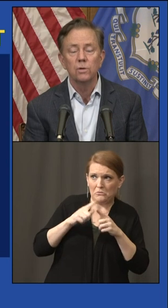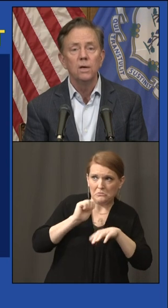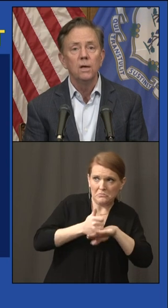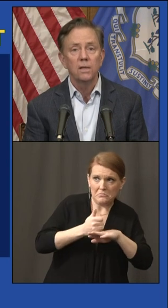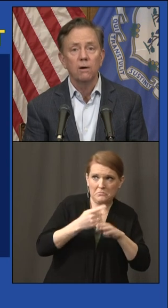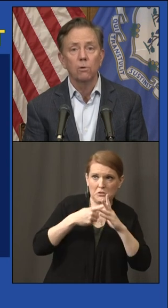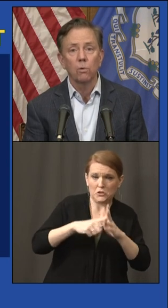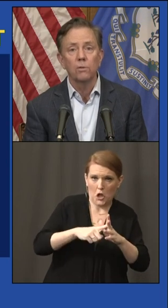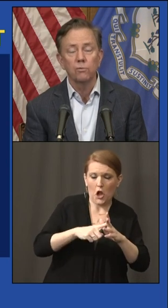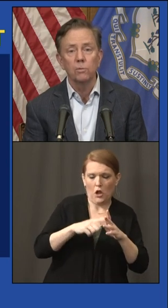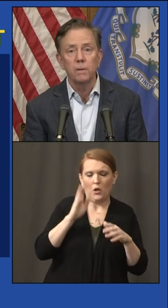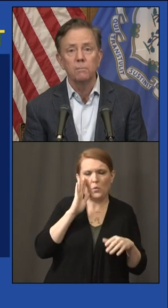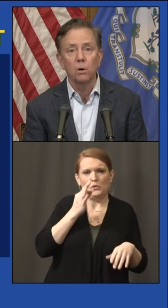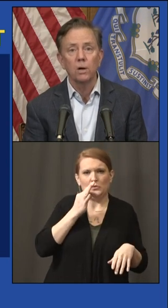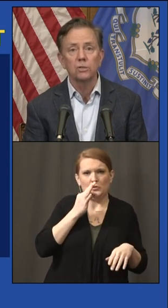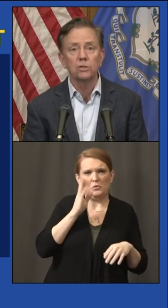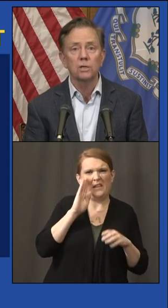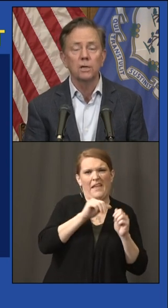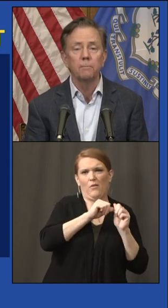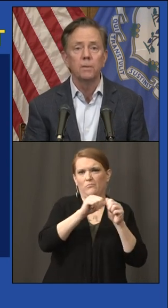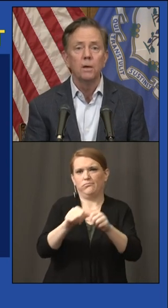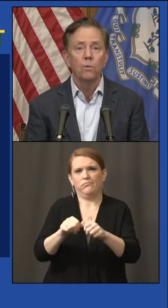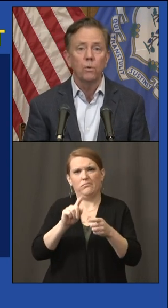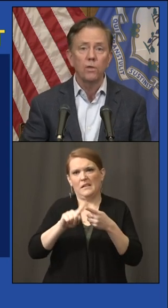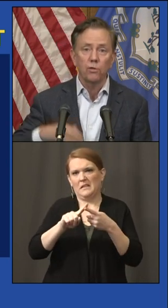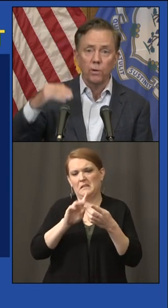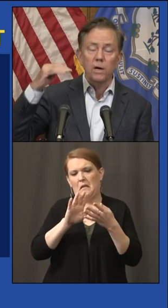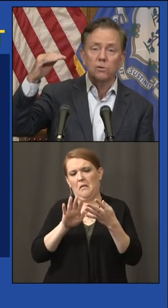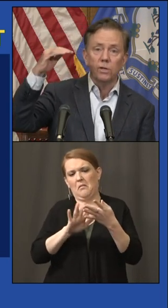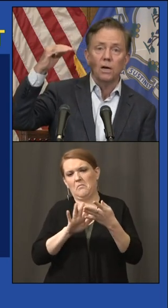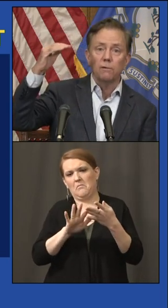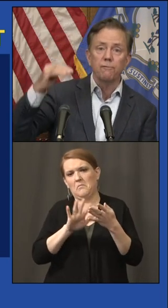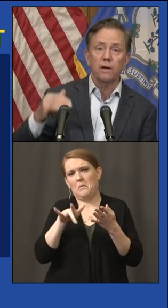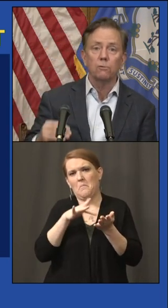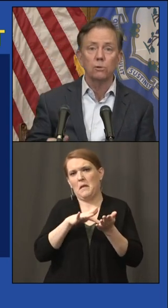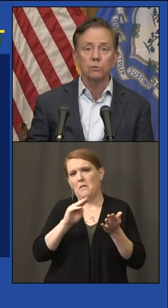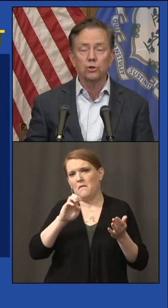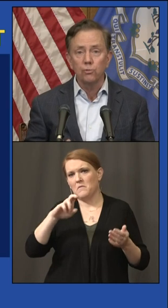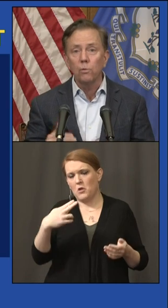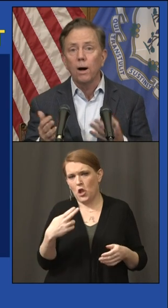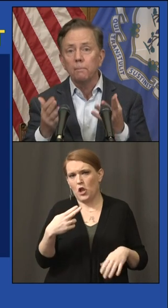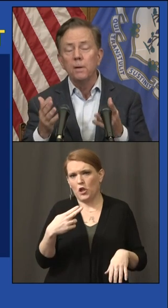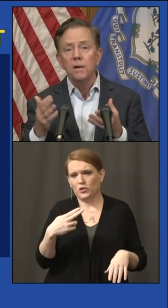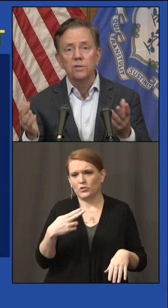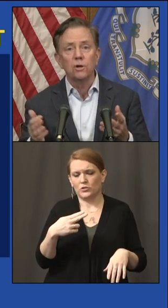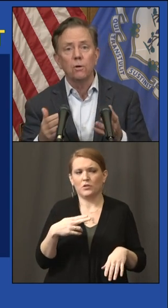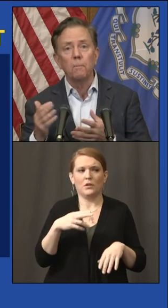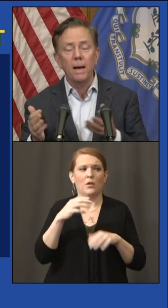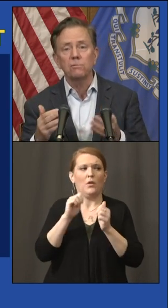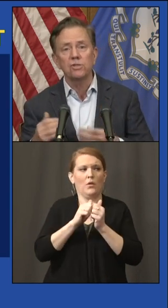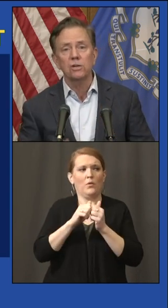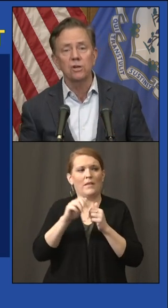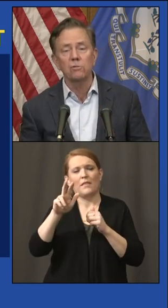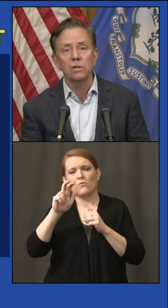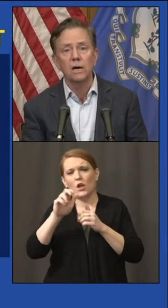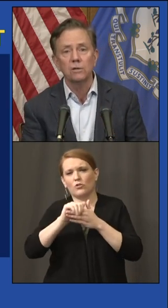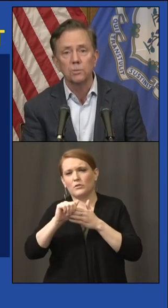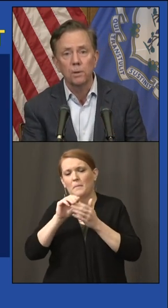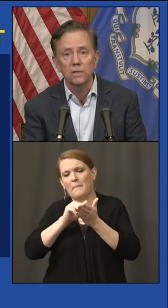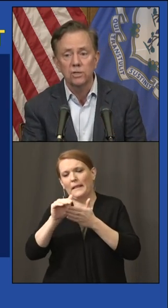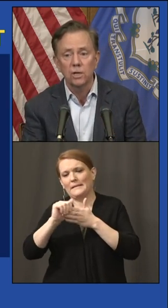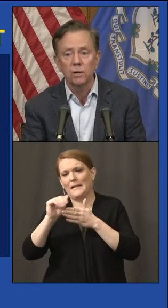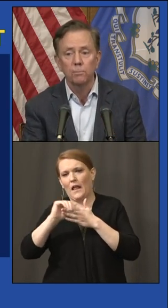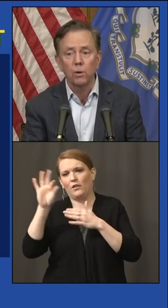soon. That will run through mid-March with the $300 federal true-up. So about $600